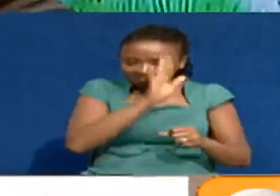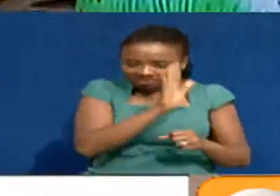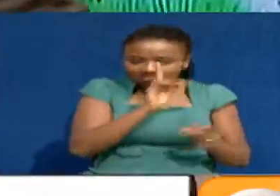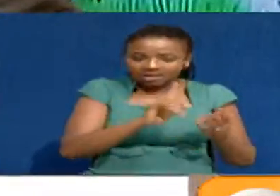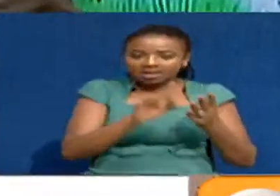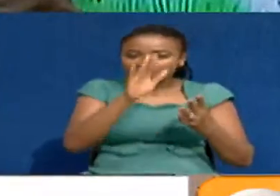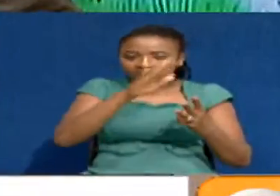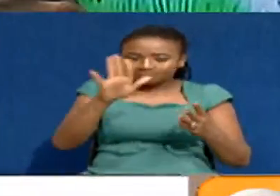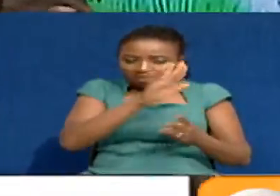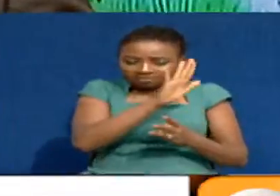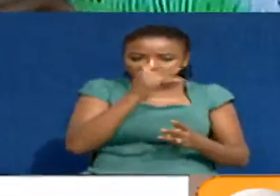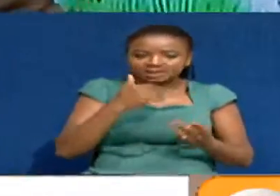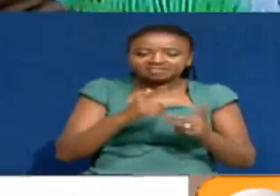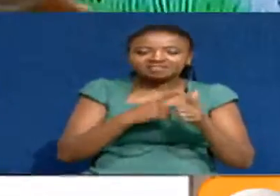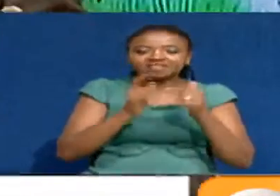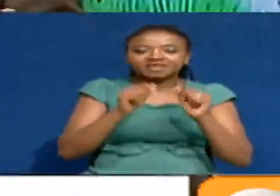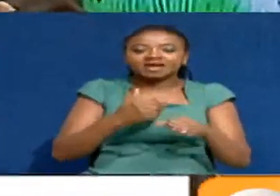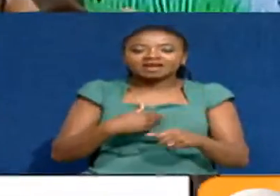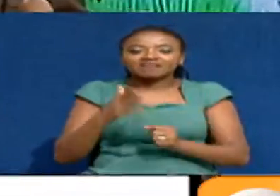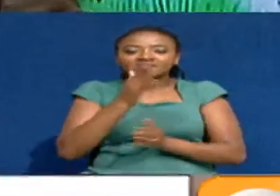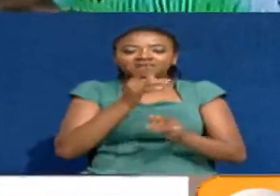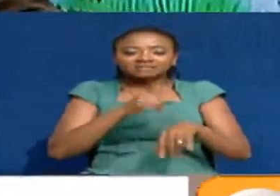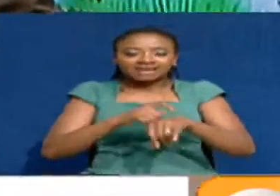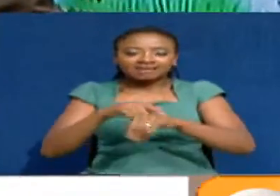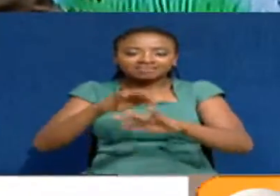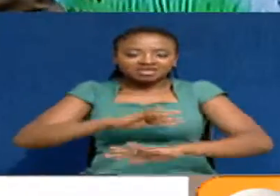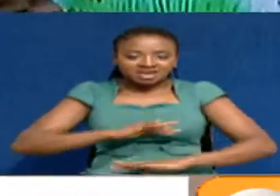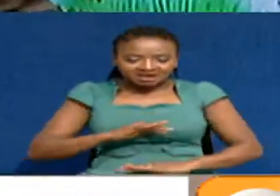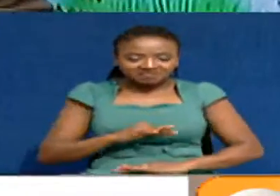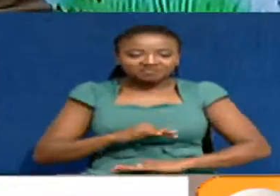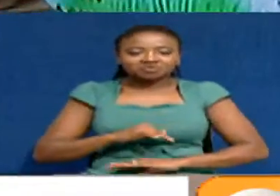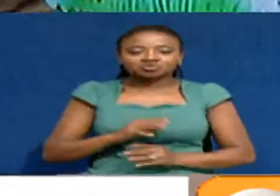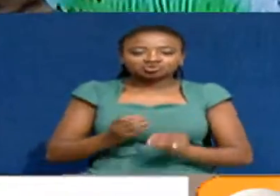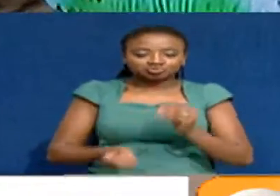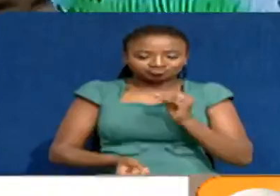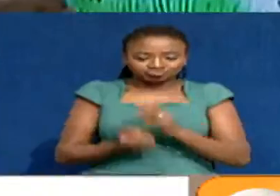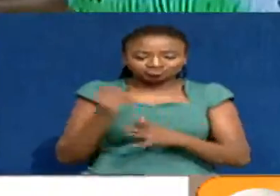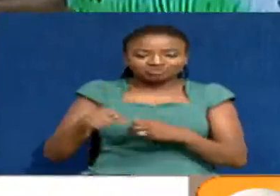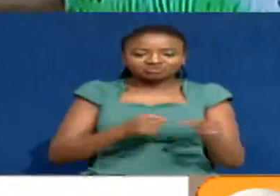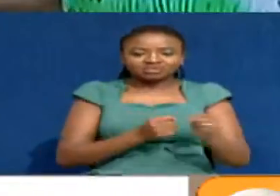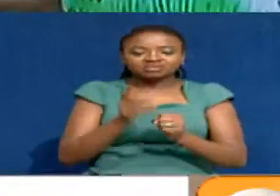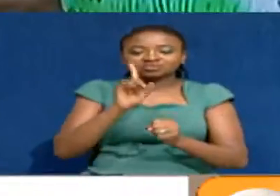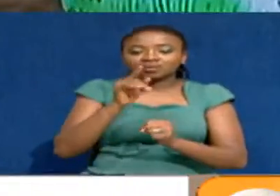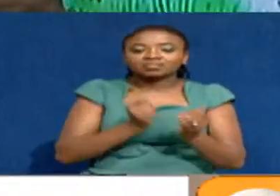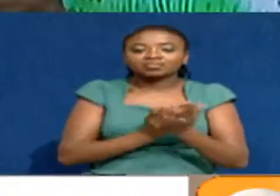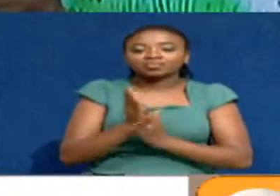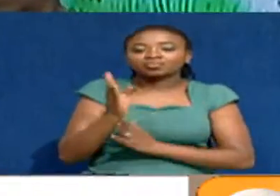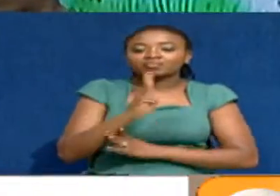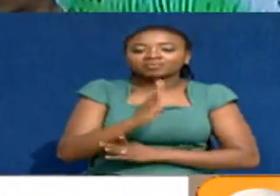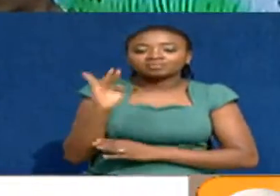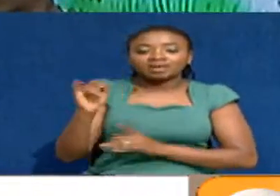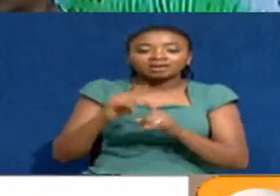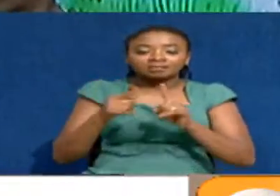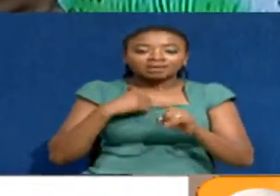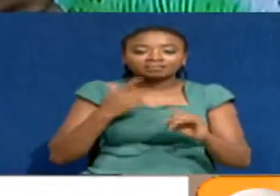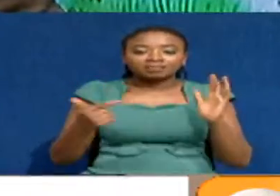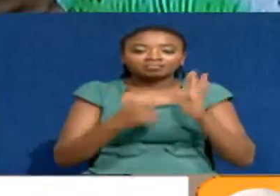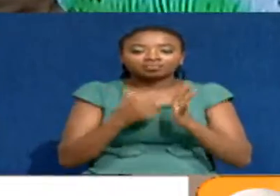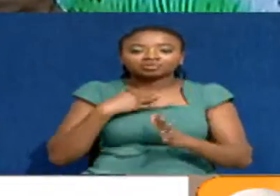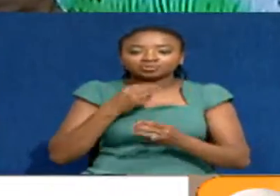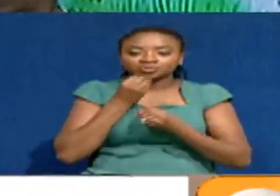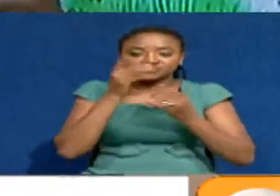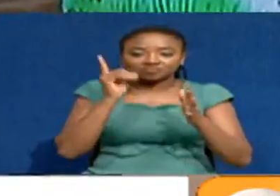that they can have time to craft another strategy through BBI. I want to say this for the record. We gave